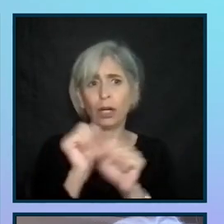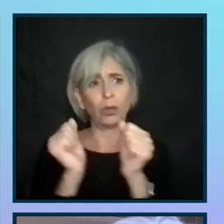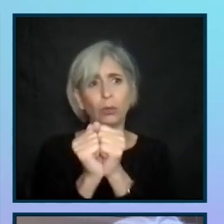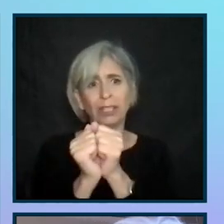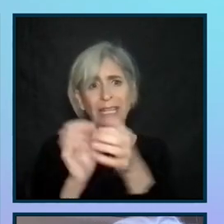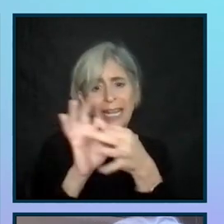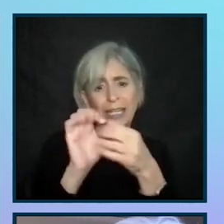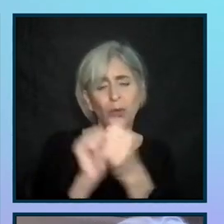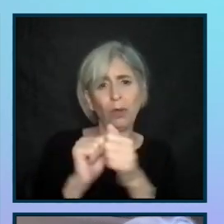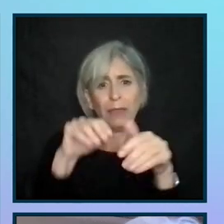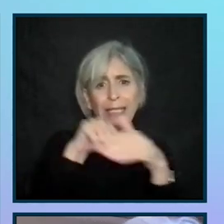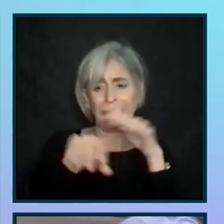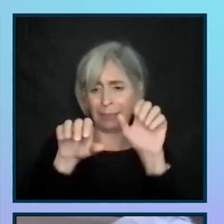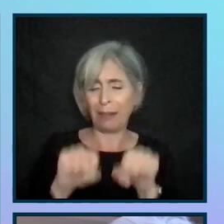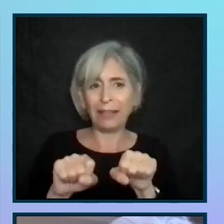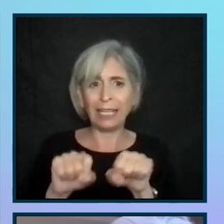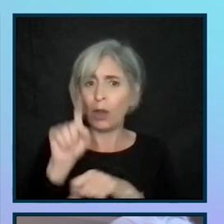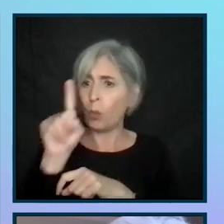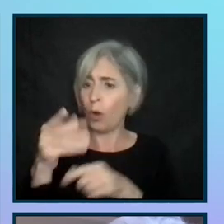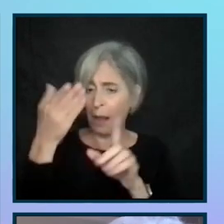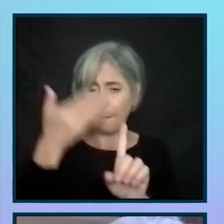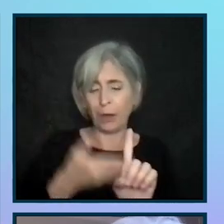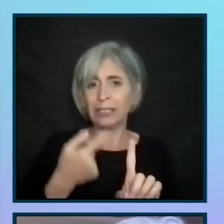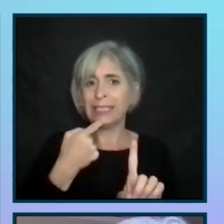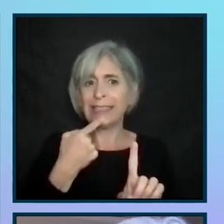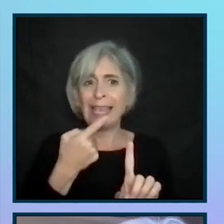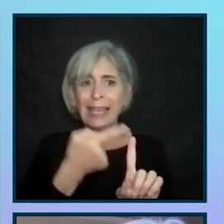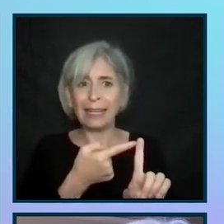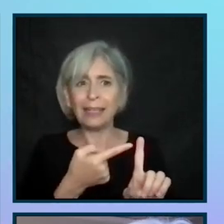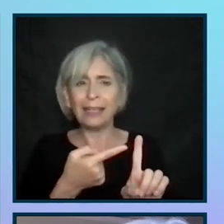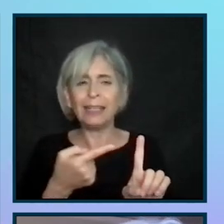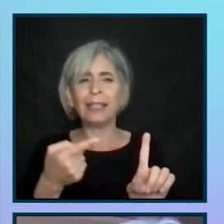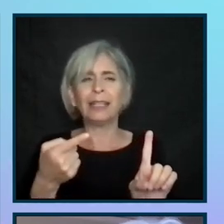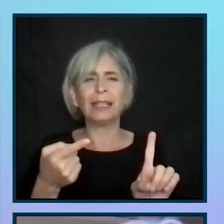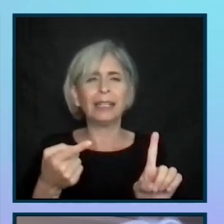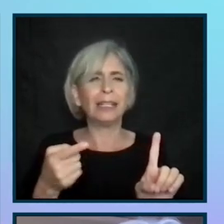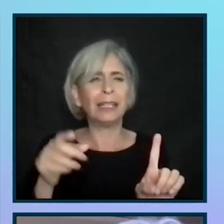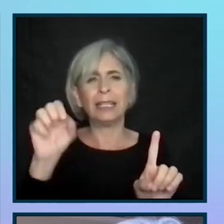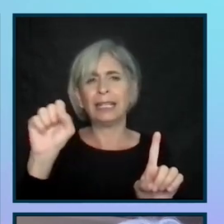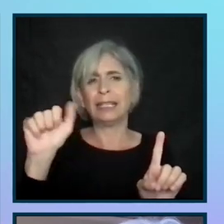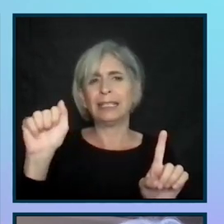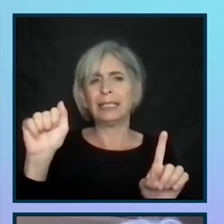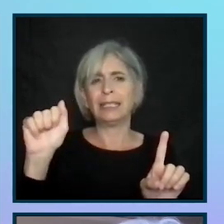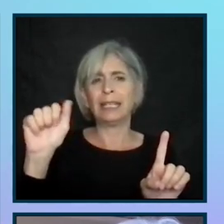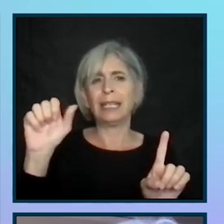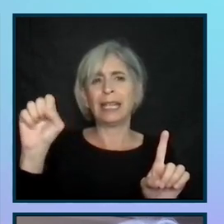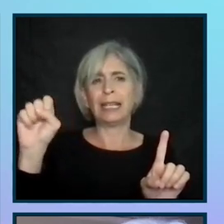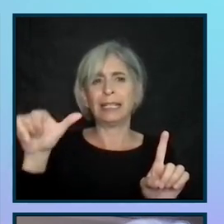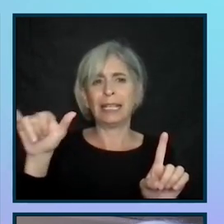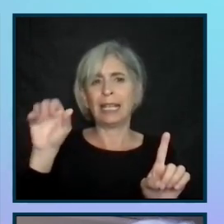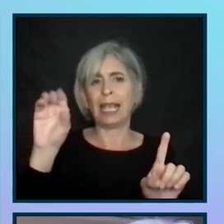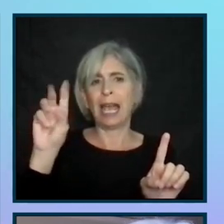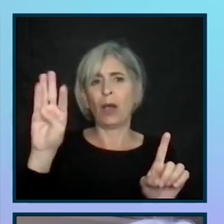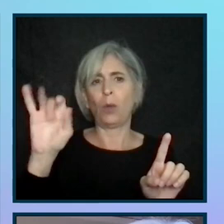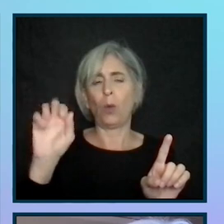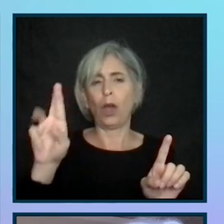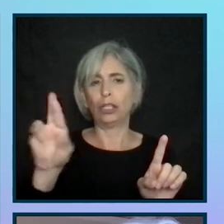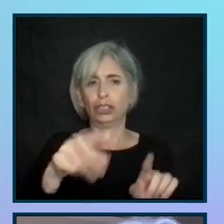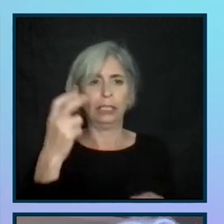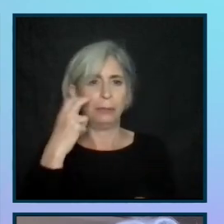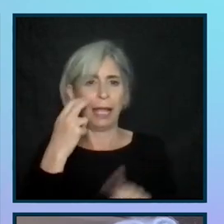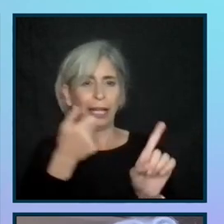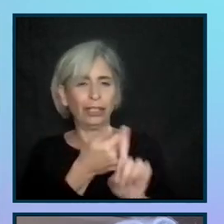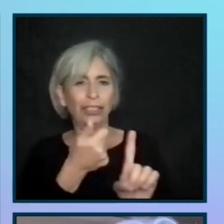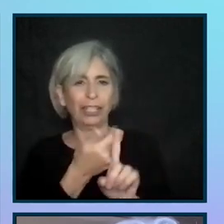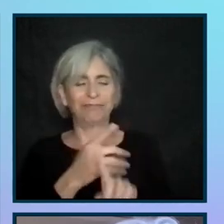And one person who told me that is Sassy Outwater Wright. I have a picture of Sassy here. She's a blind woman. She's actually looking quite